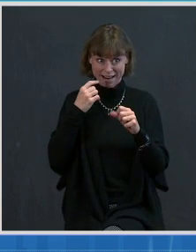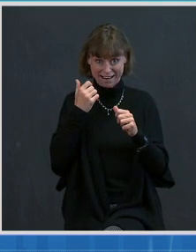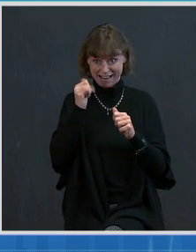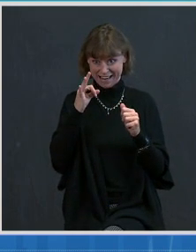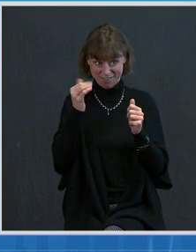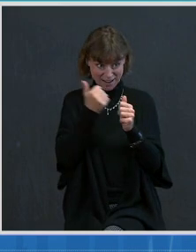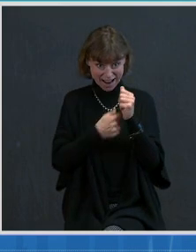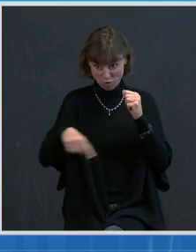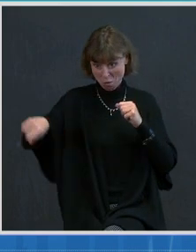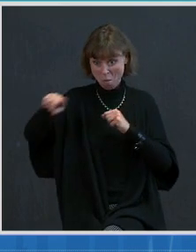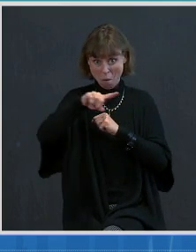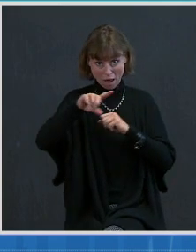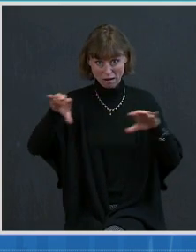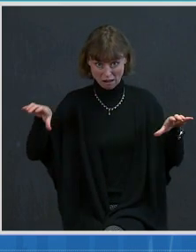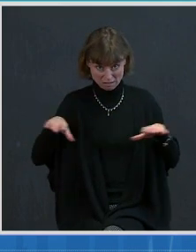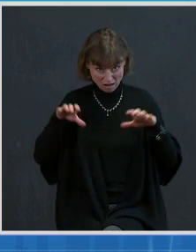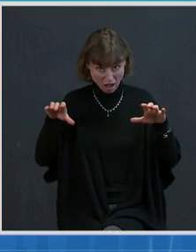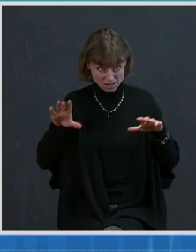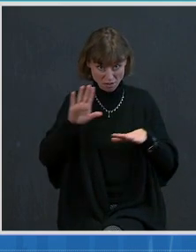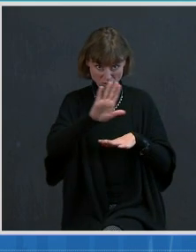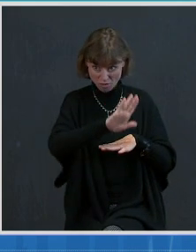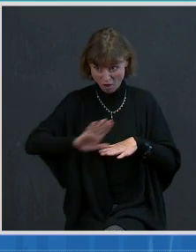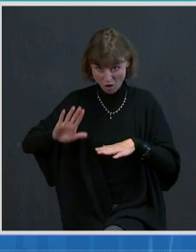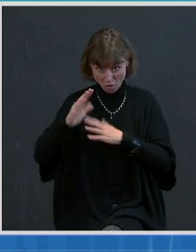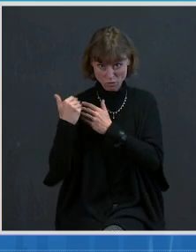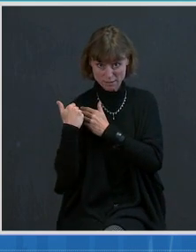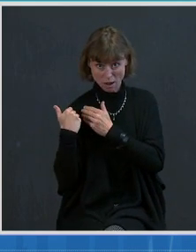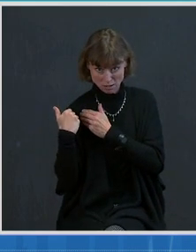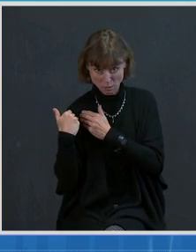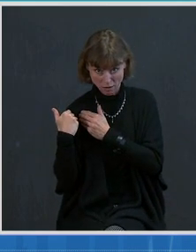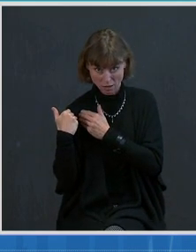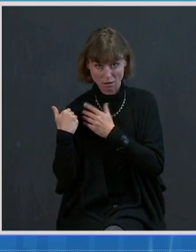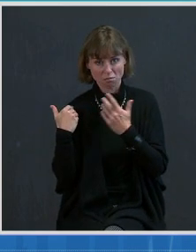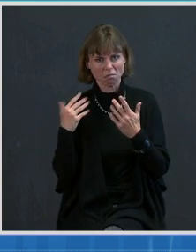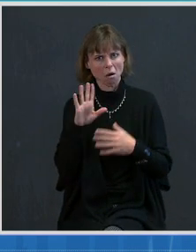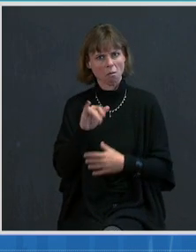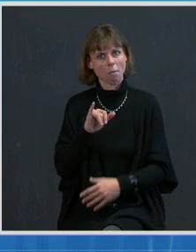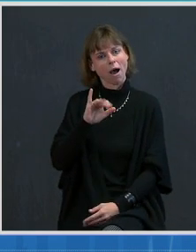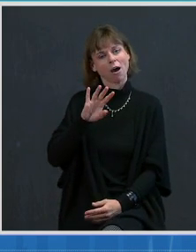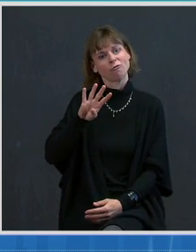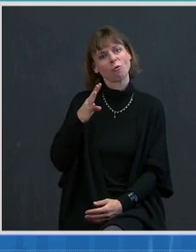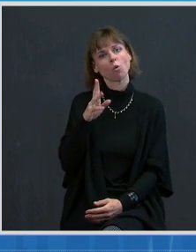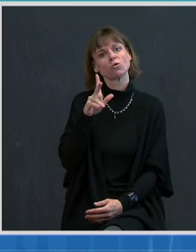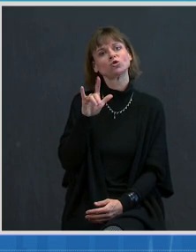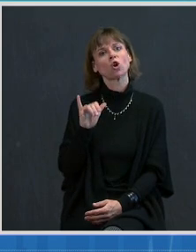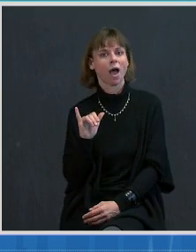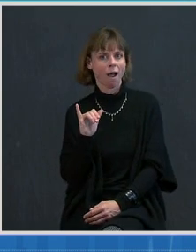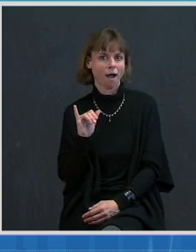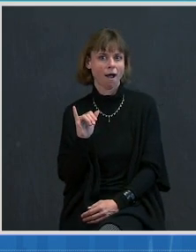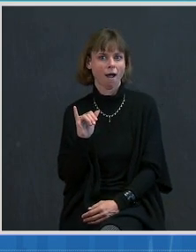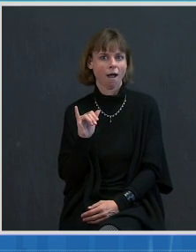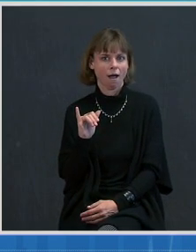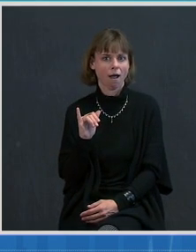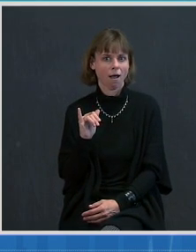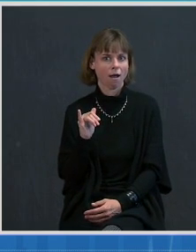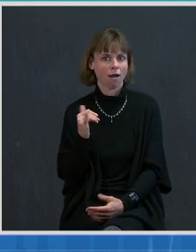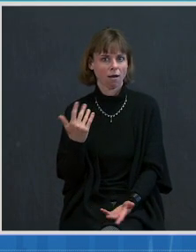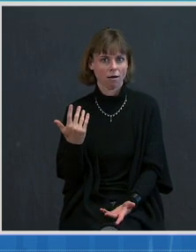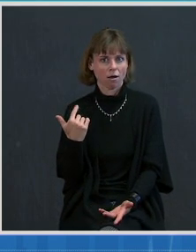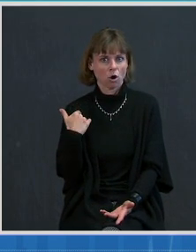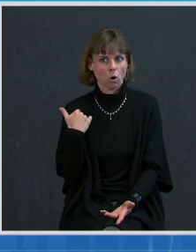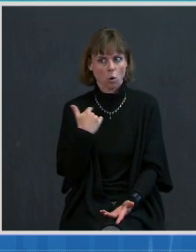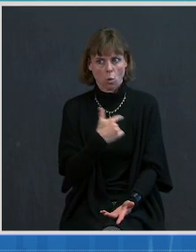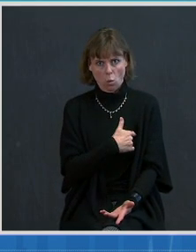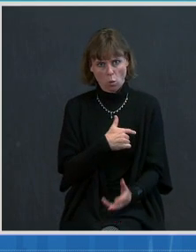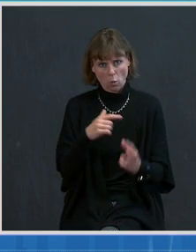by the 4th of July, we should be able to take a really important step to bringing the things, the people, the events in